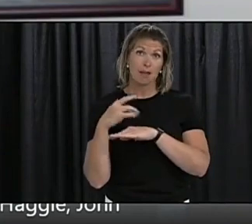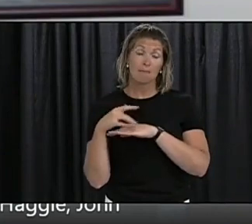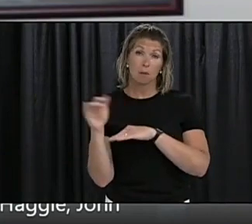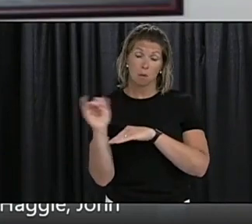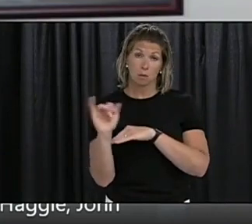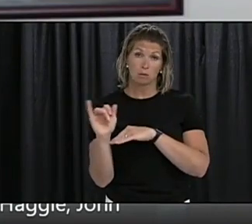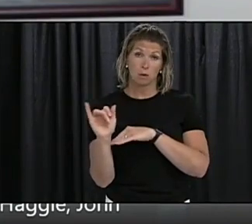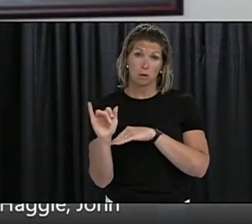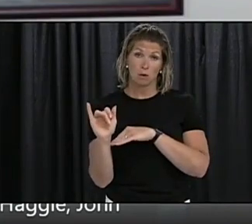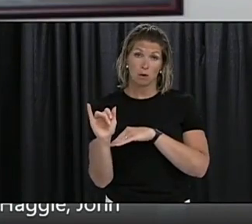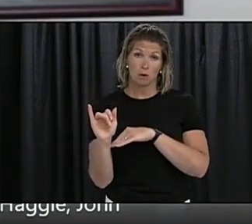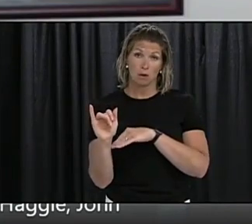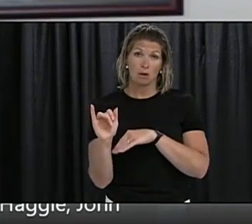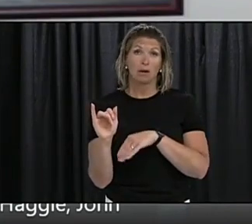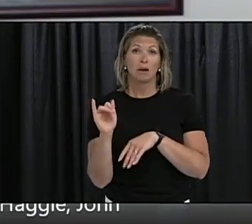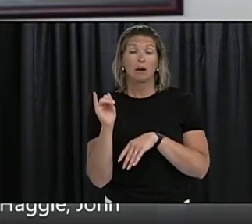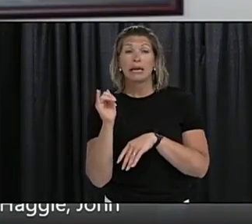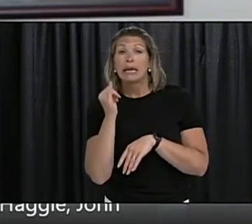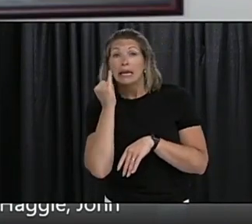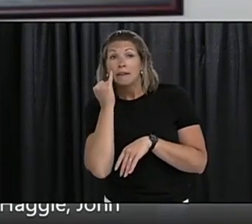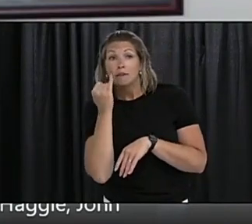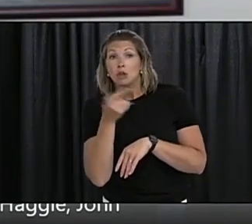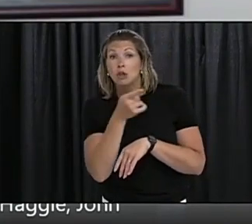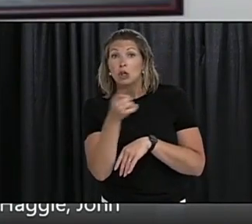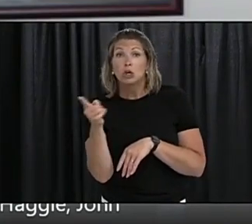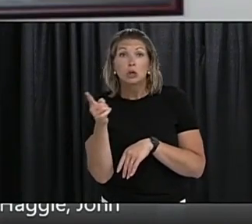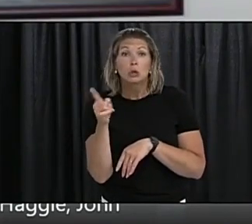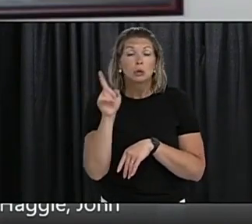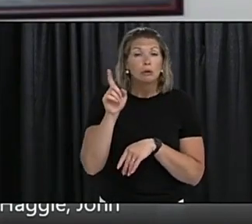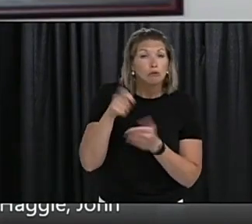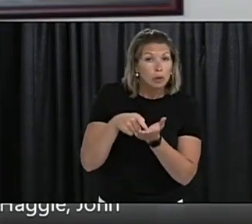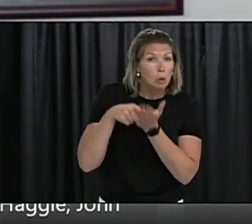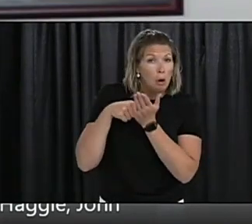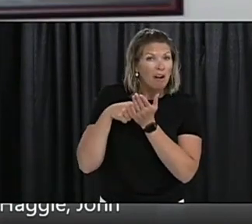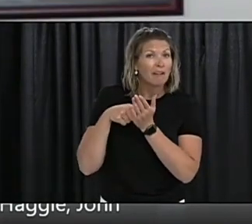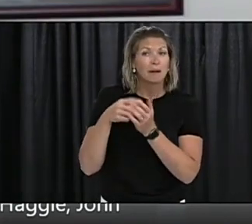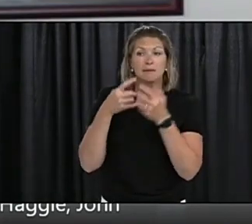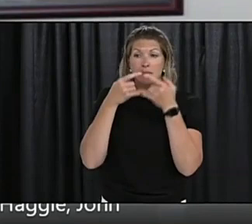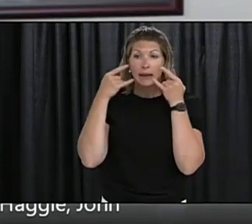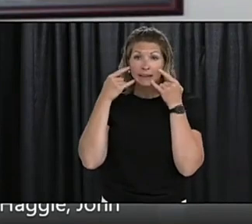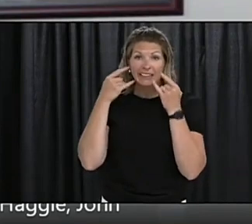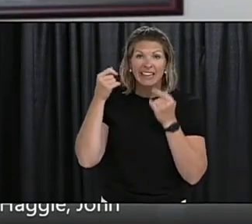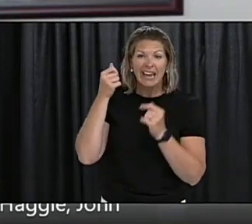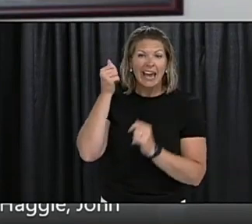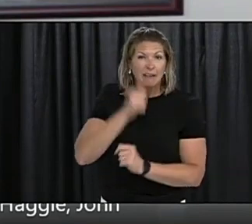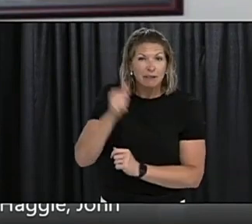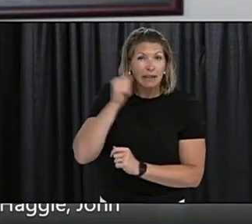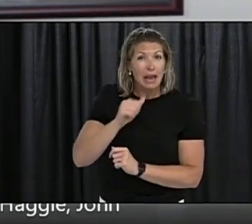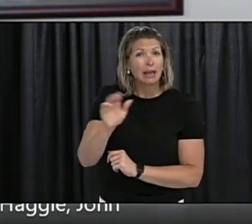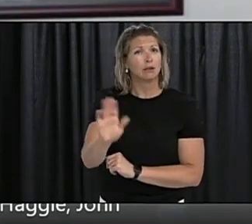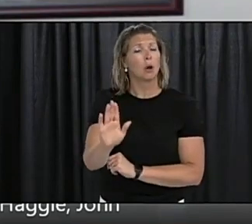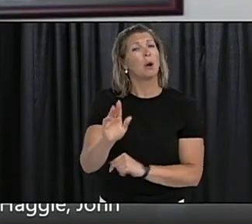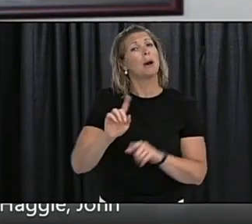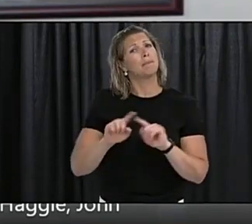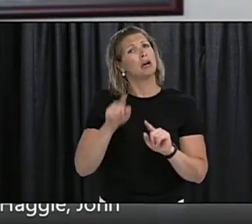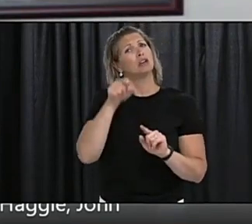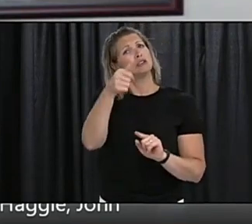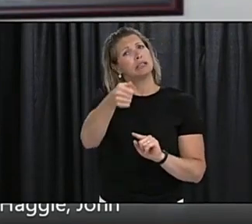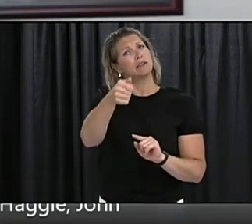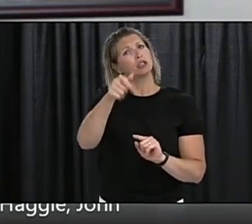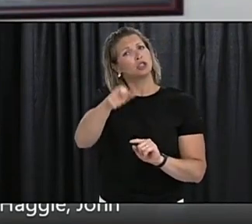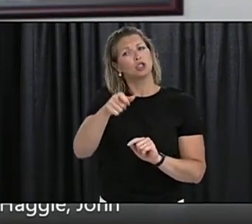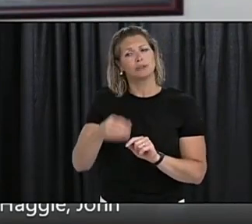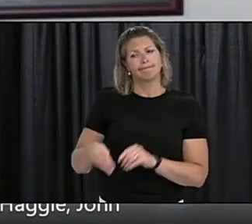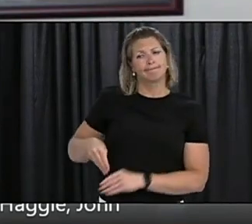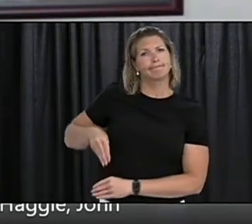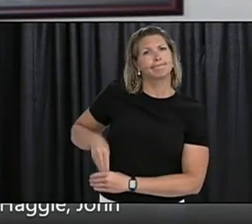situations in which you might need to put one on. It may not be every time and it may not be every place but you should have one in your pocket and if the